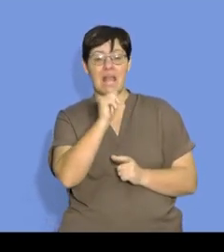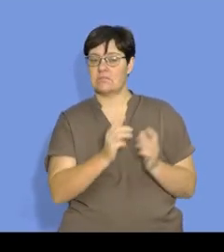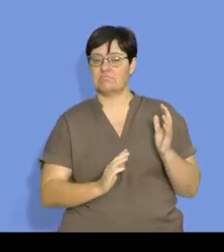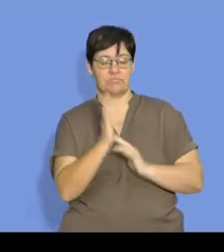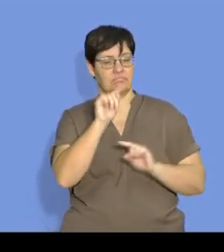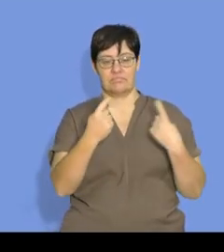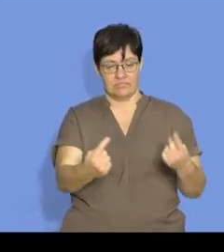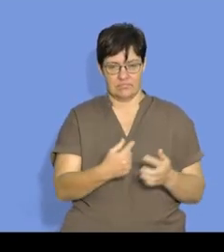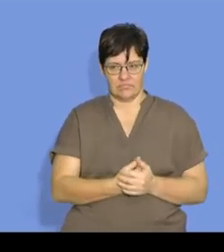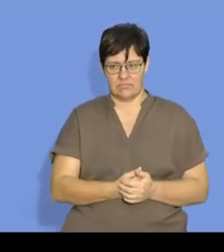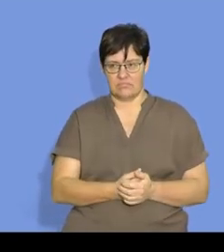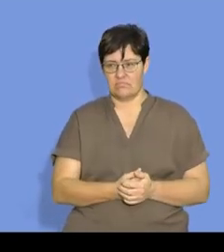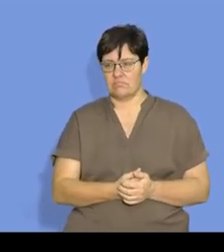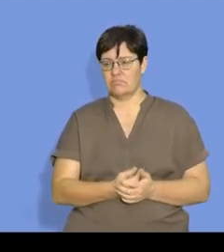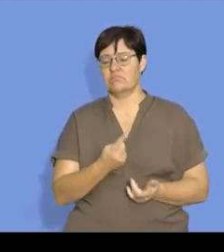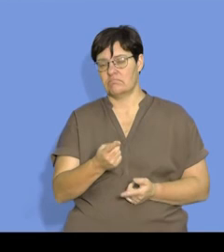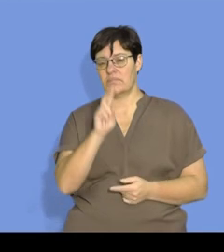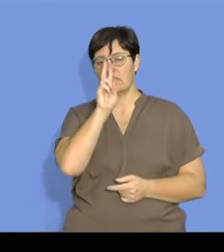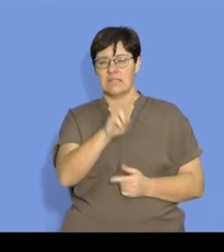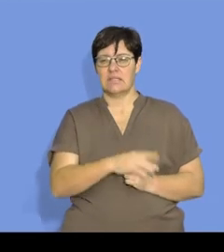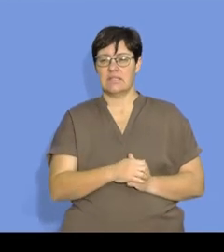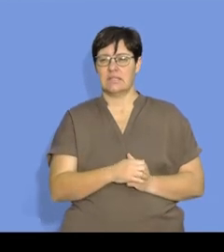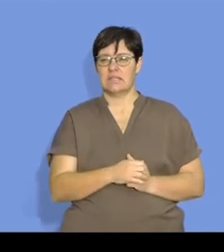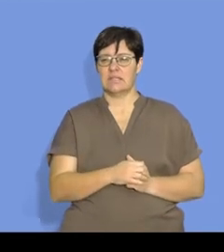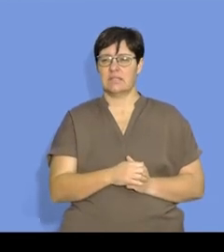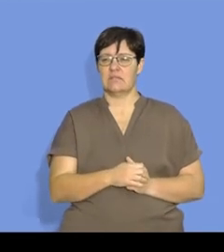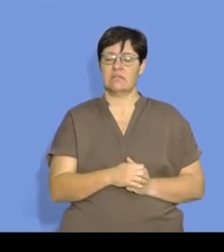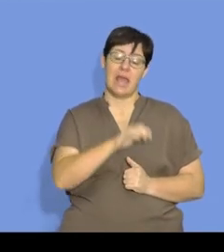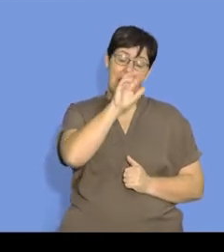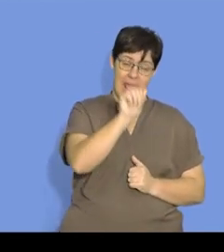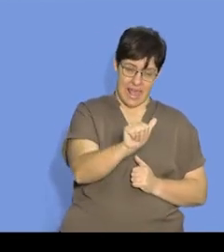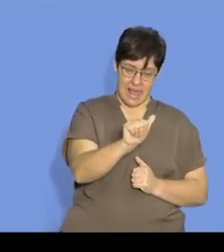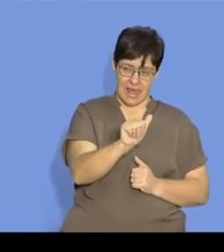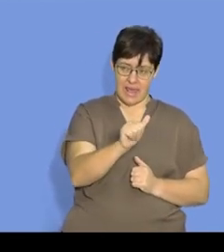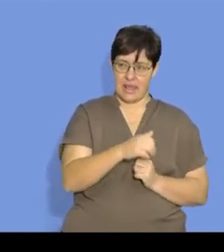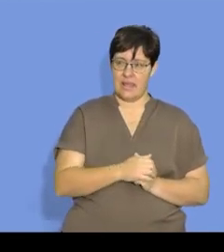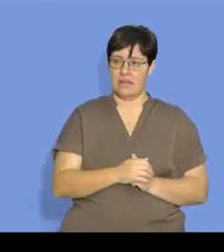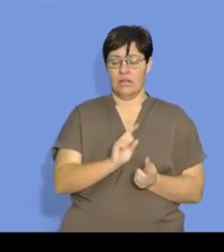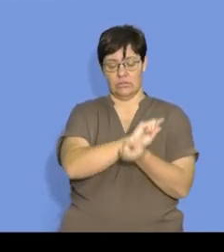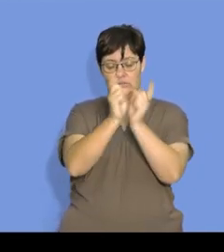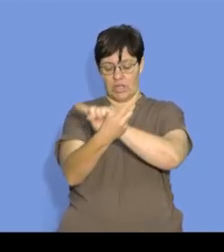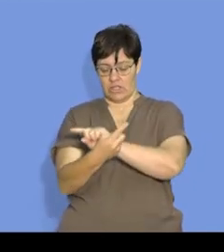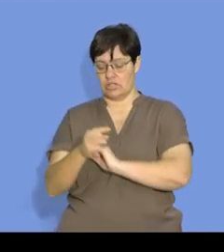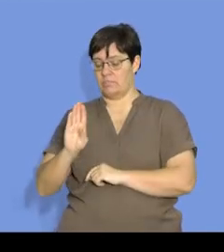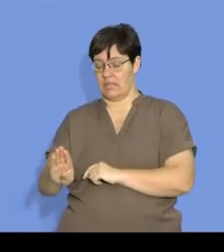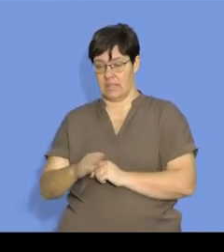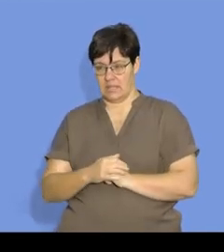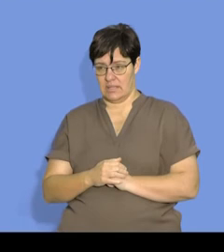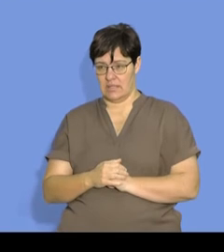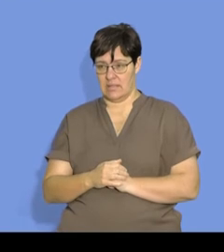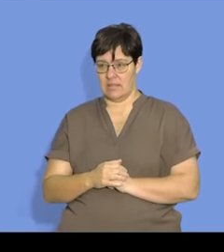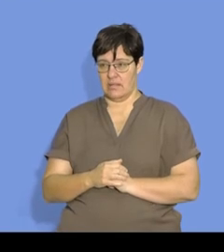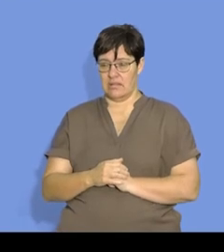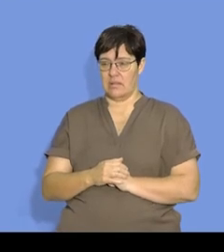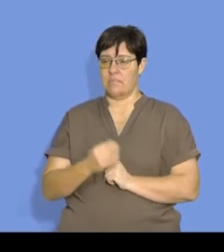from here, and let's say we look at the reaction of A that converts into the product B,